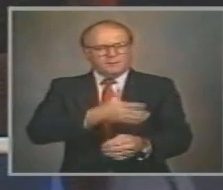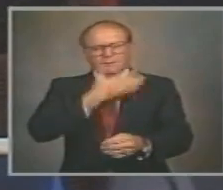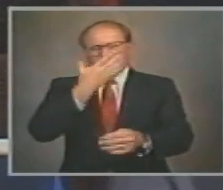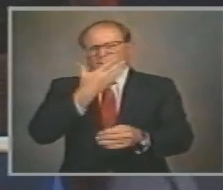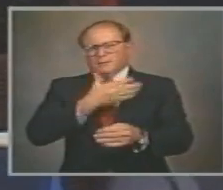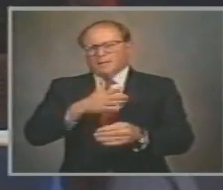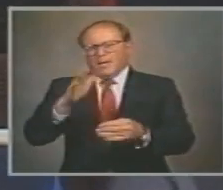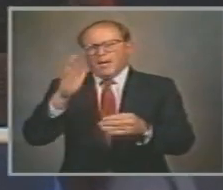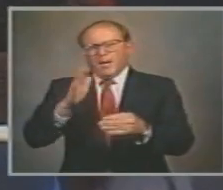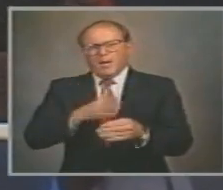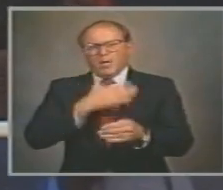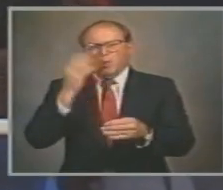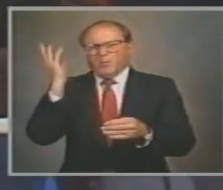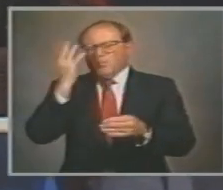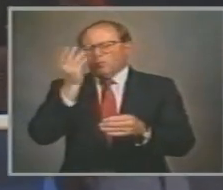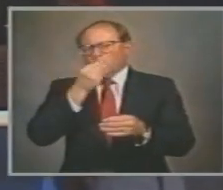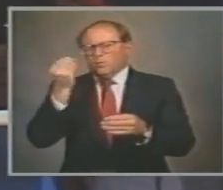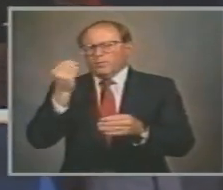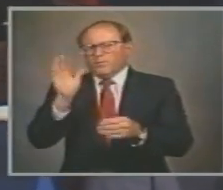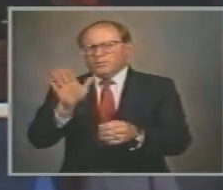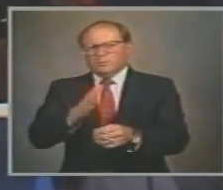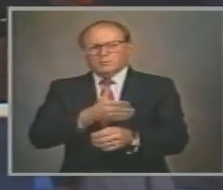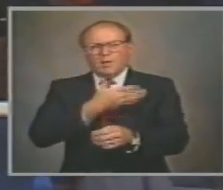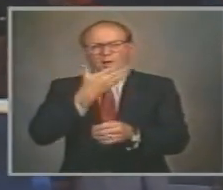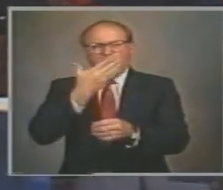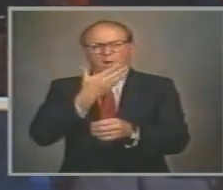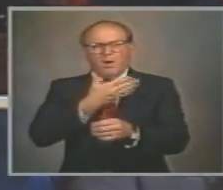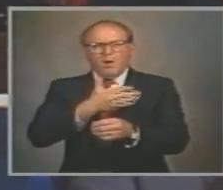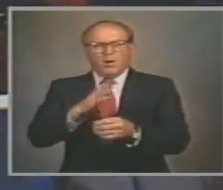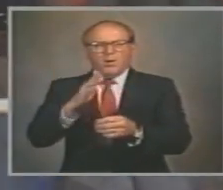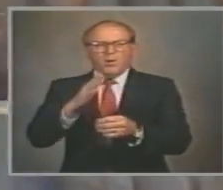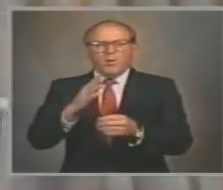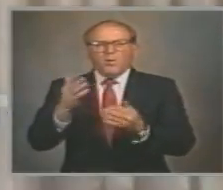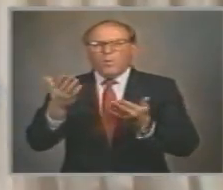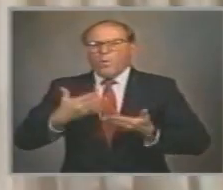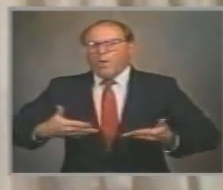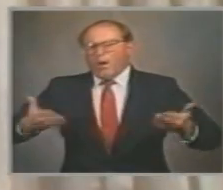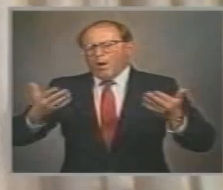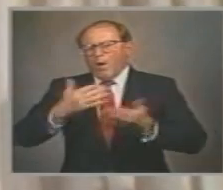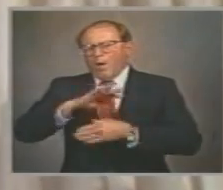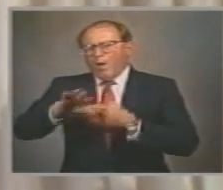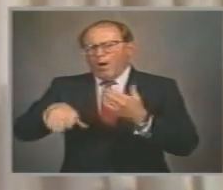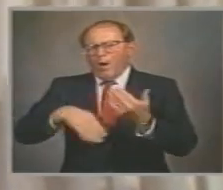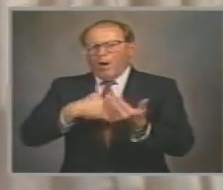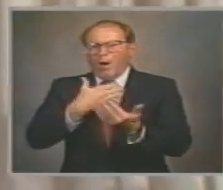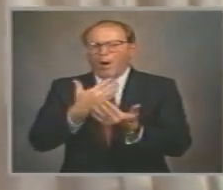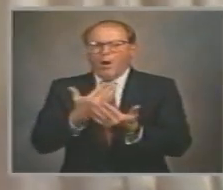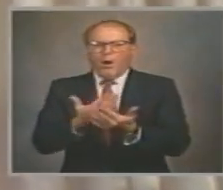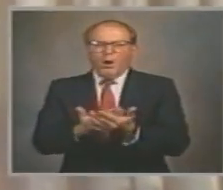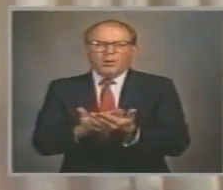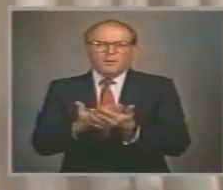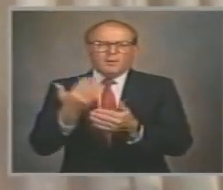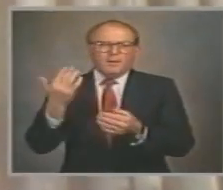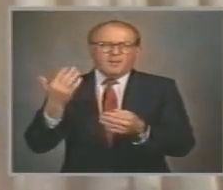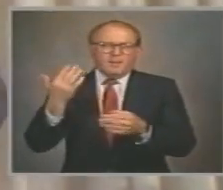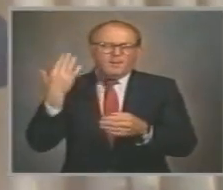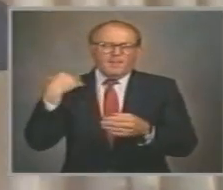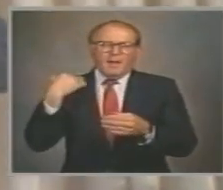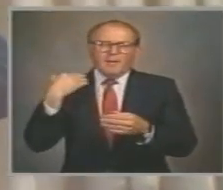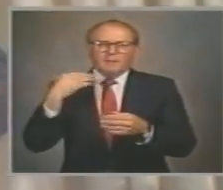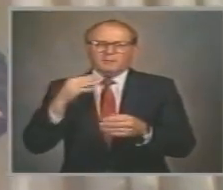swell another song Where those we love are